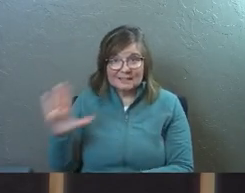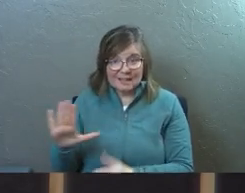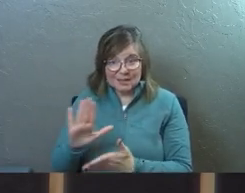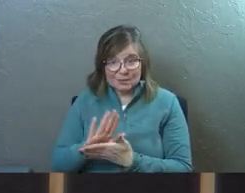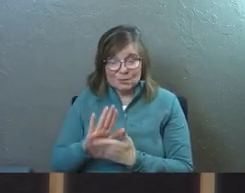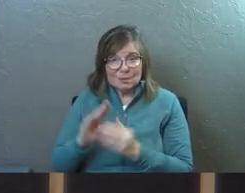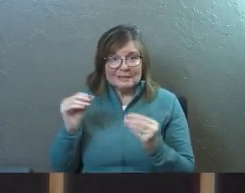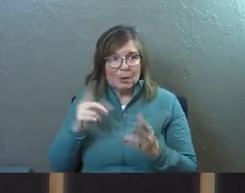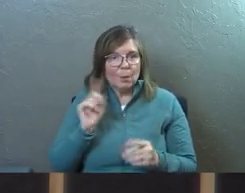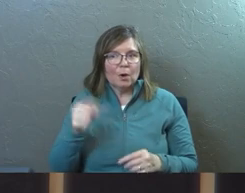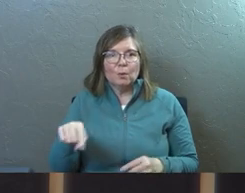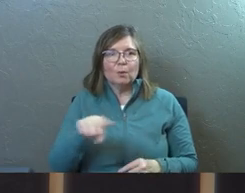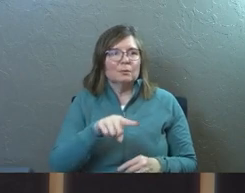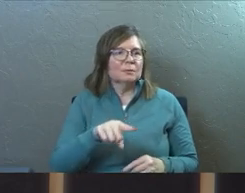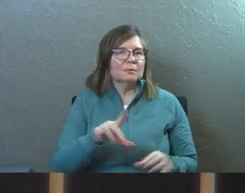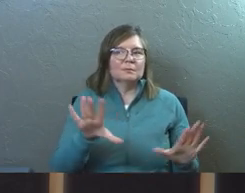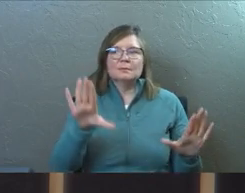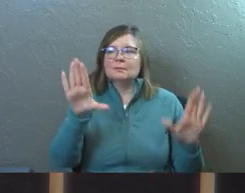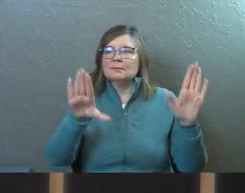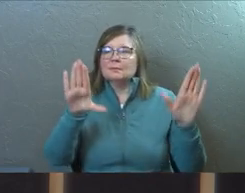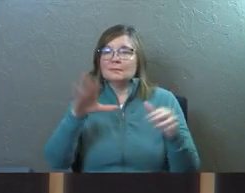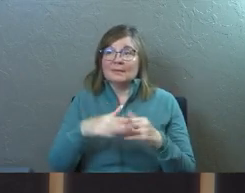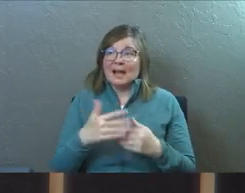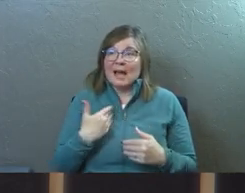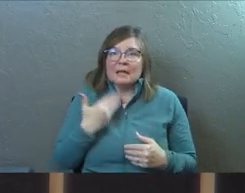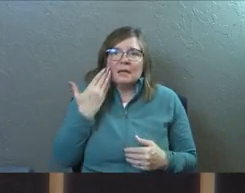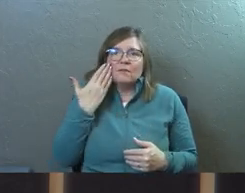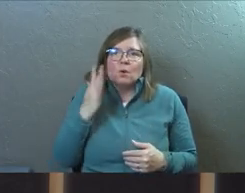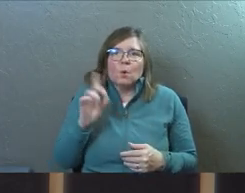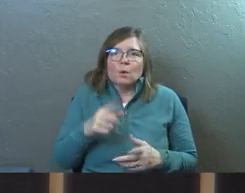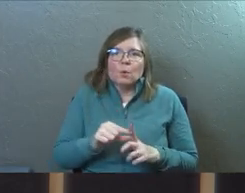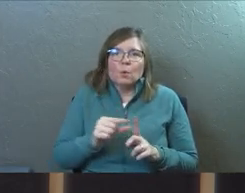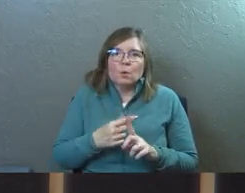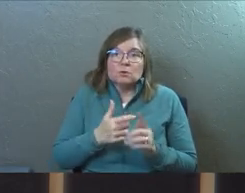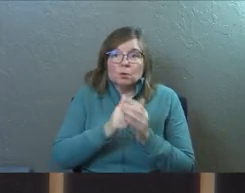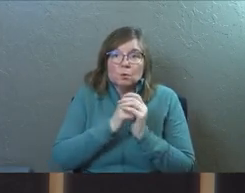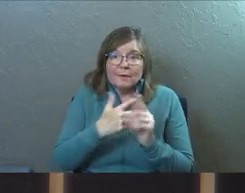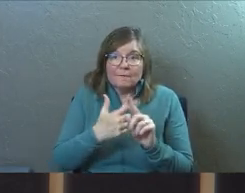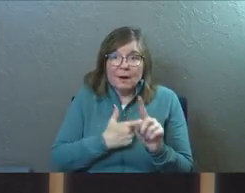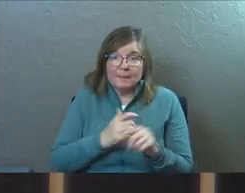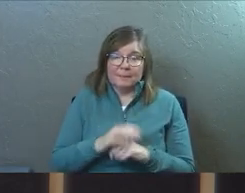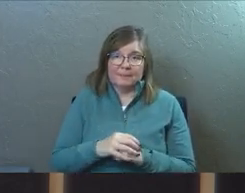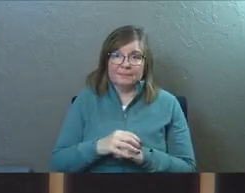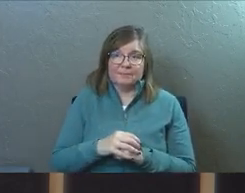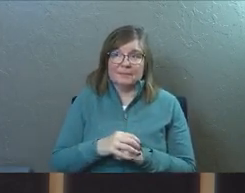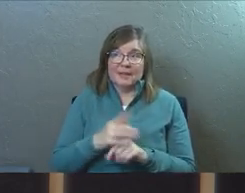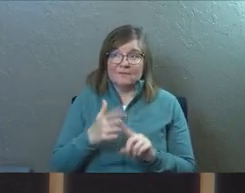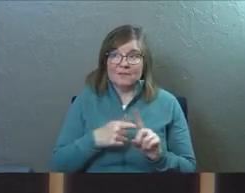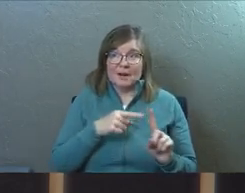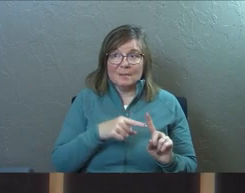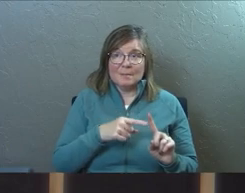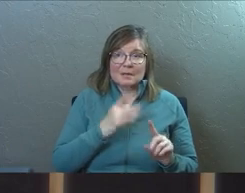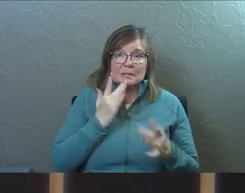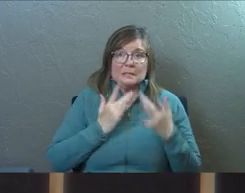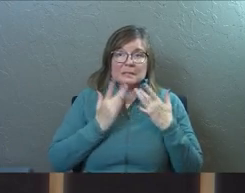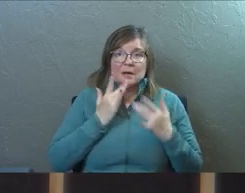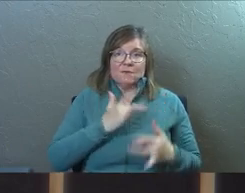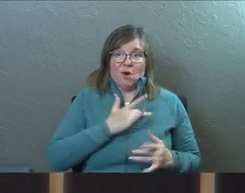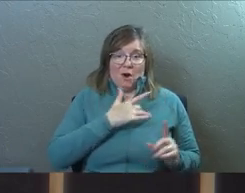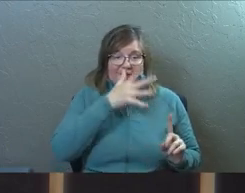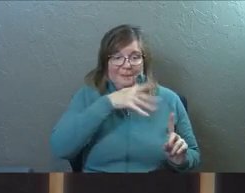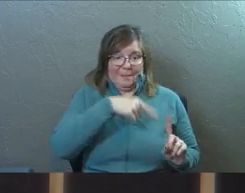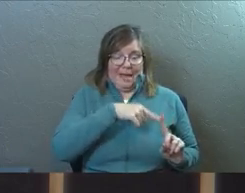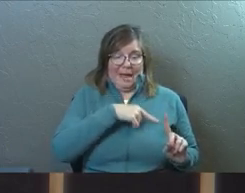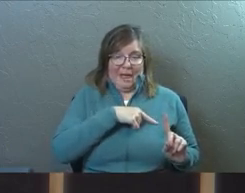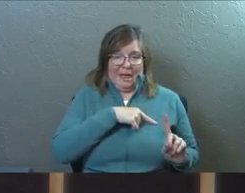Sunday school teachers, where are you at? I didn't even know where those words of worship came from. They came from the desperate heart of a